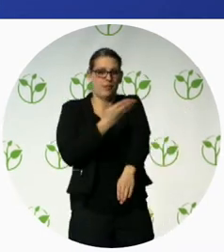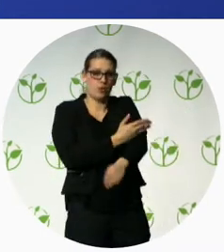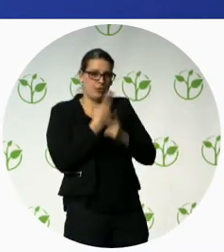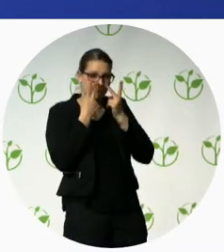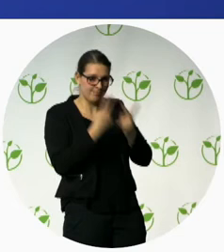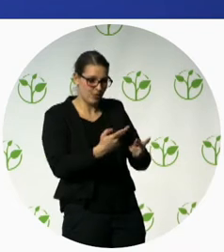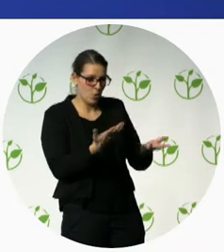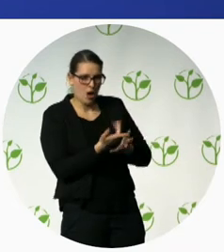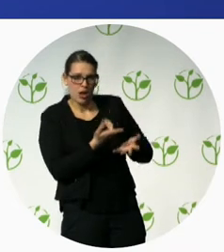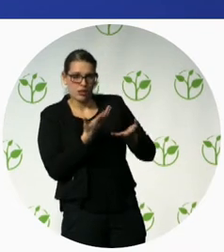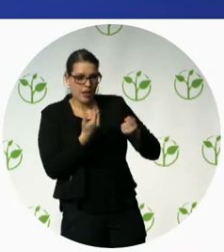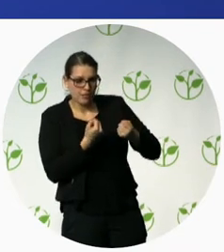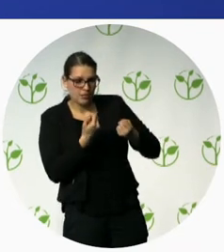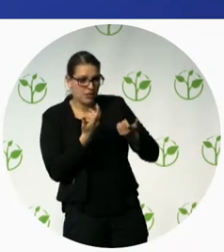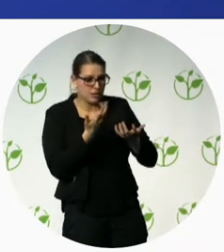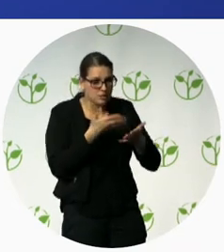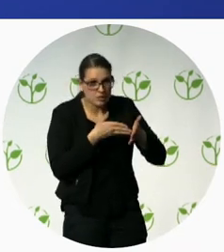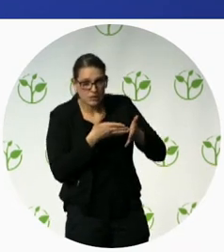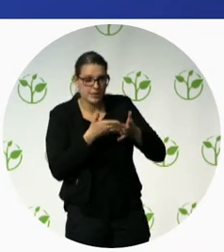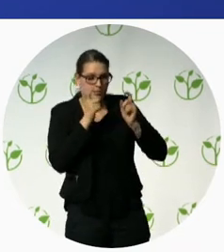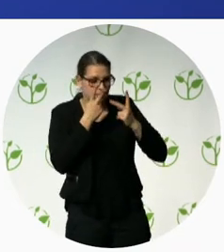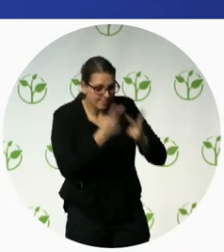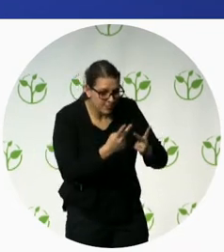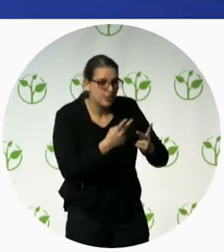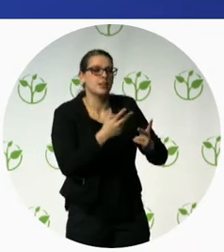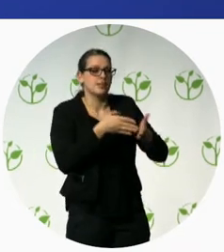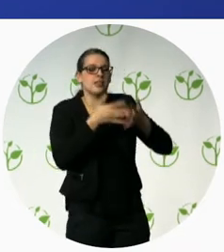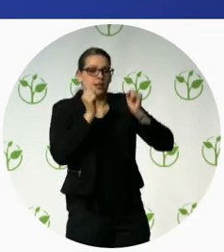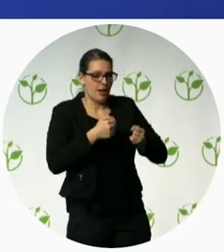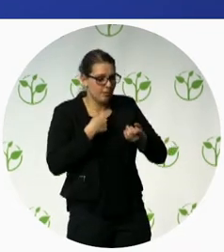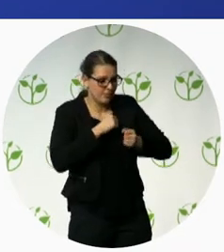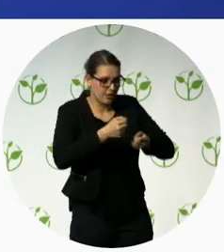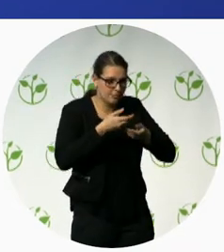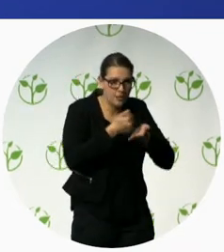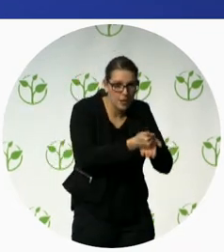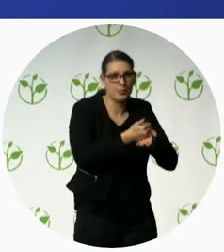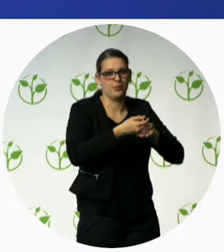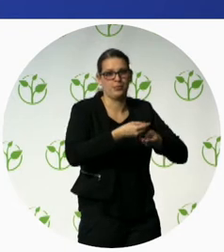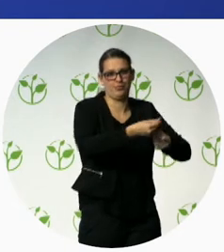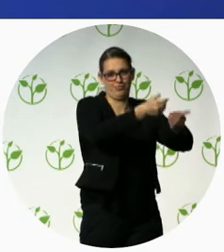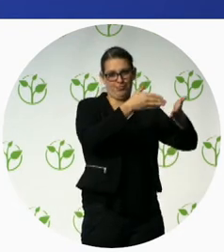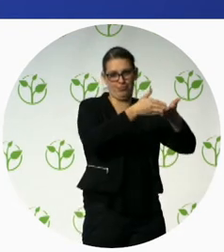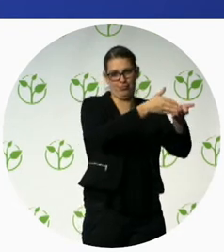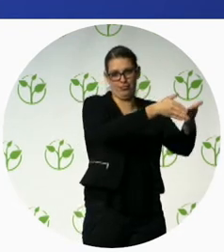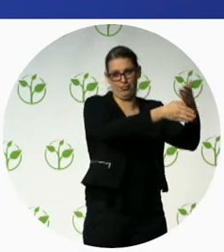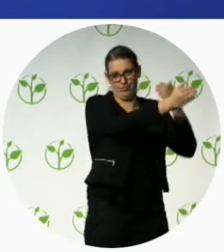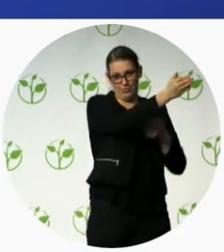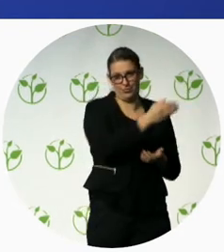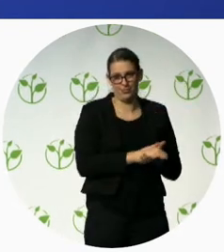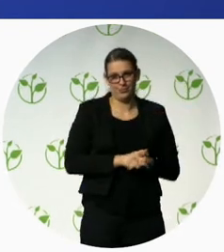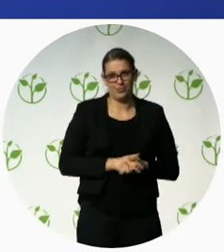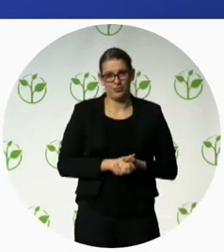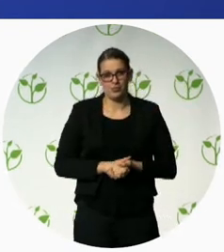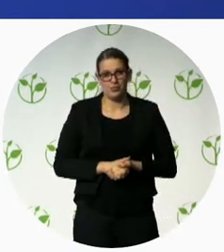better if you do it when the yard is very